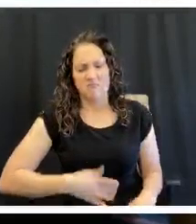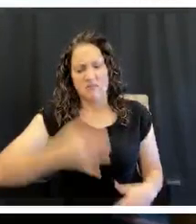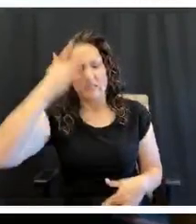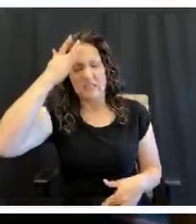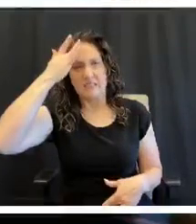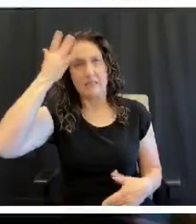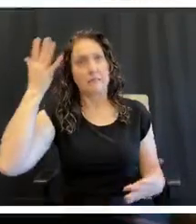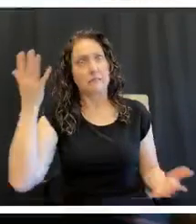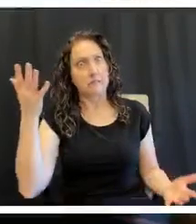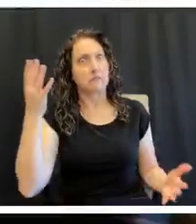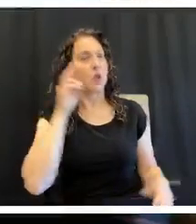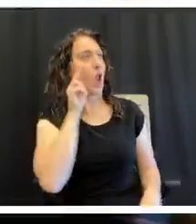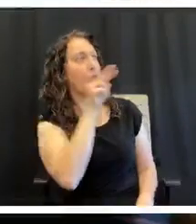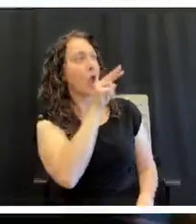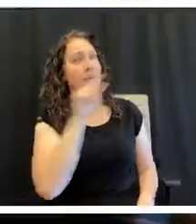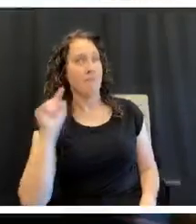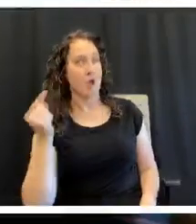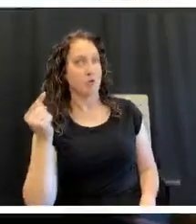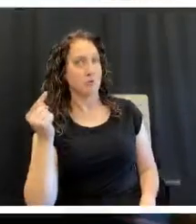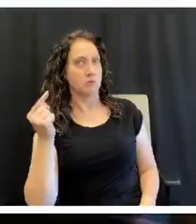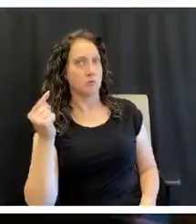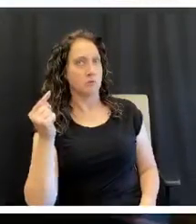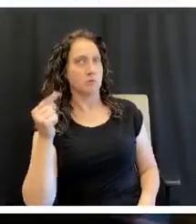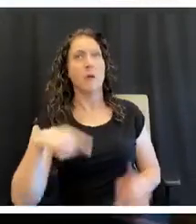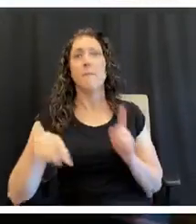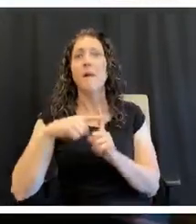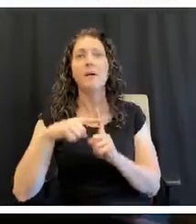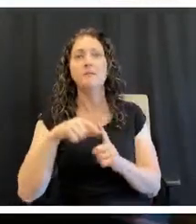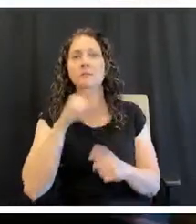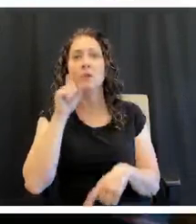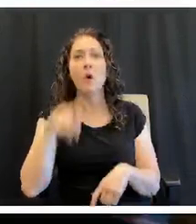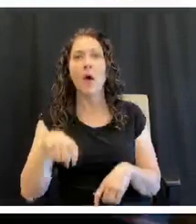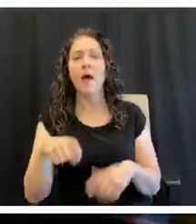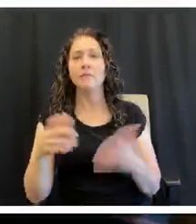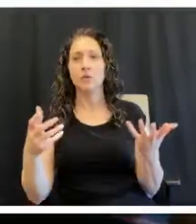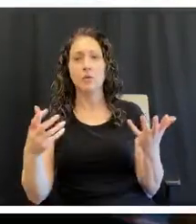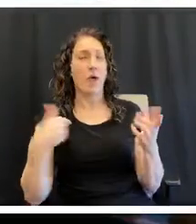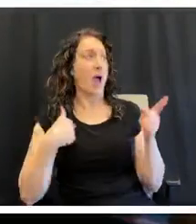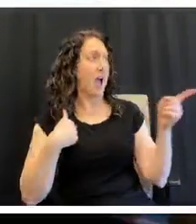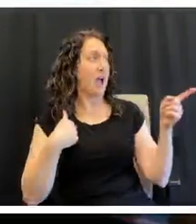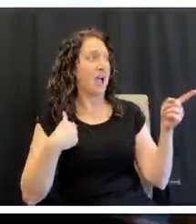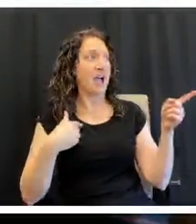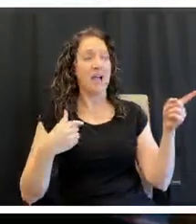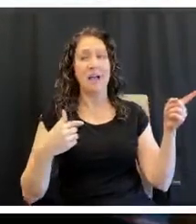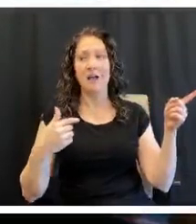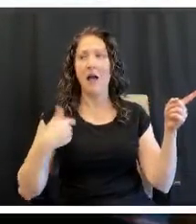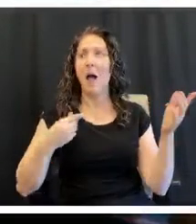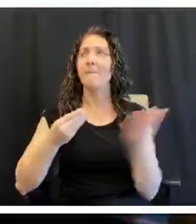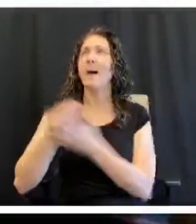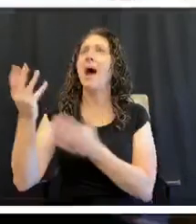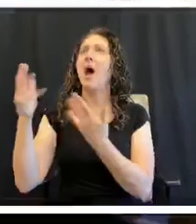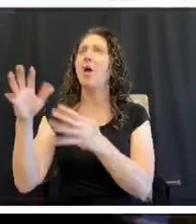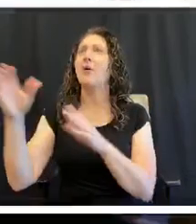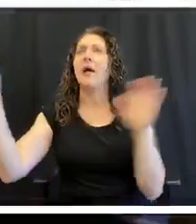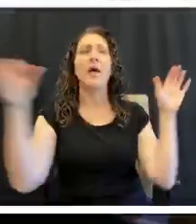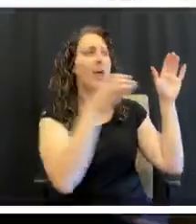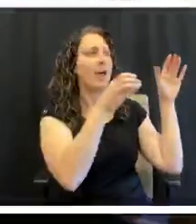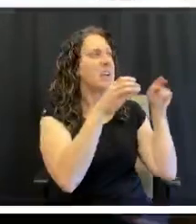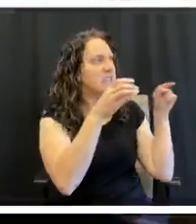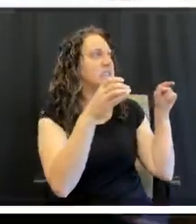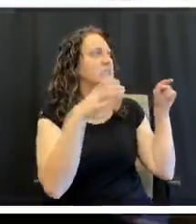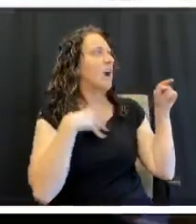so, but this way you also prevent you from duplicating other things you already have. In my house, we always have pasta.